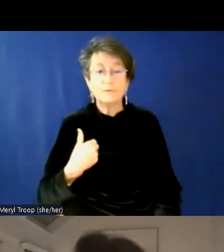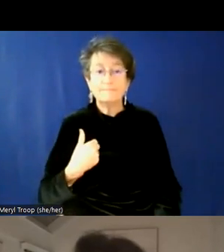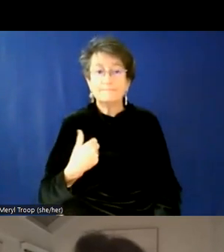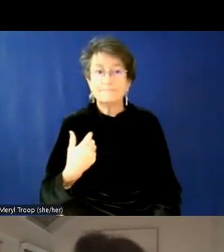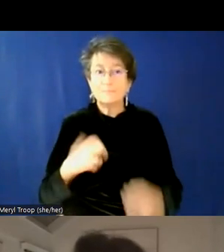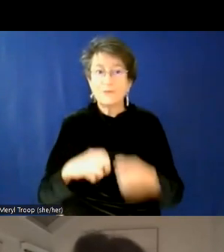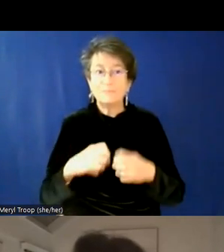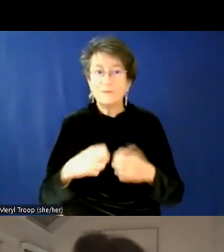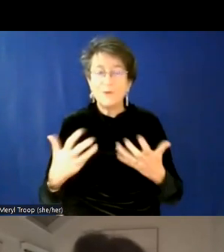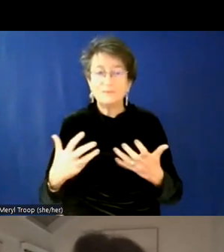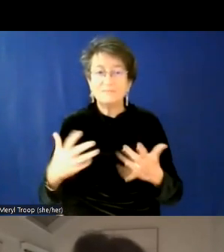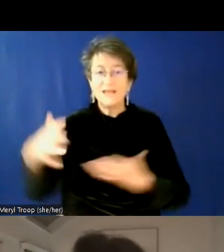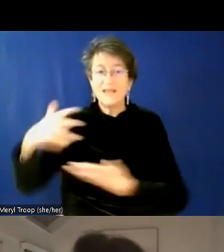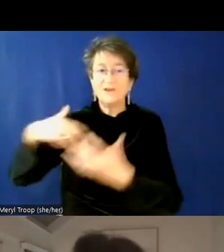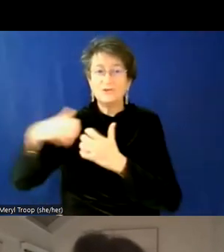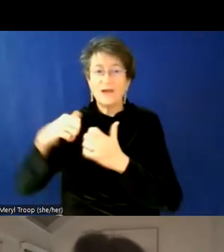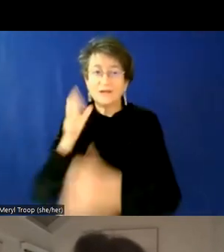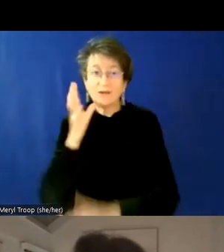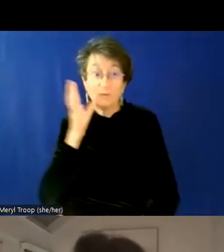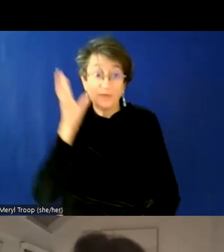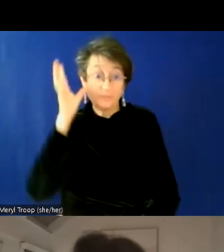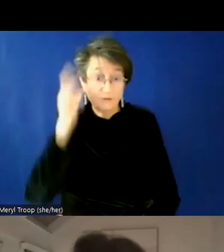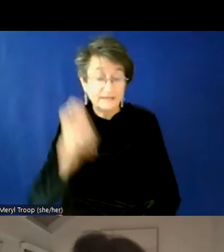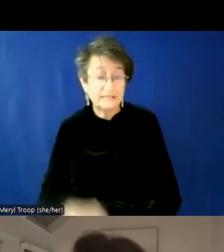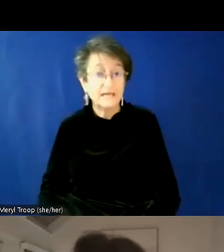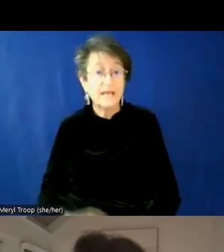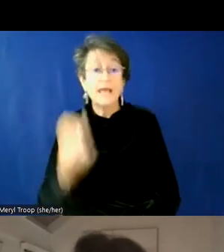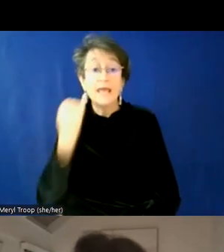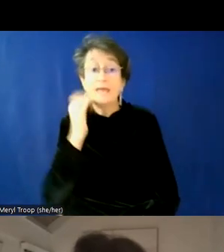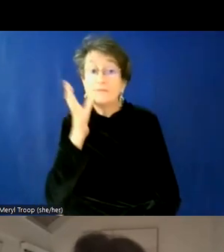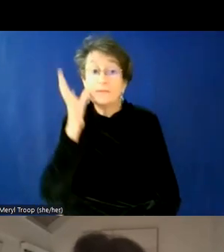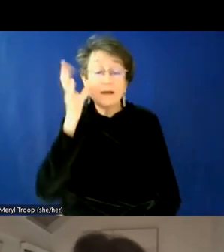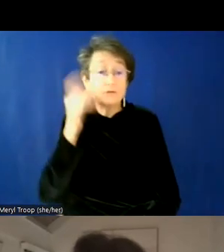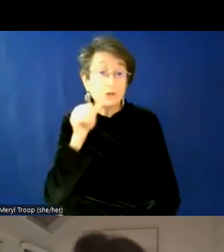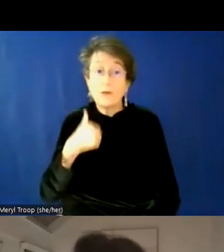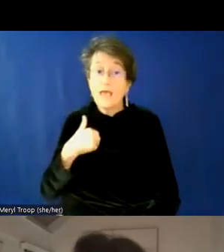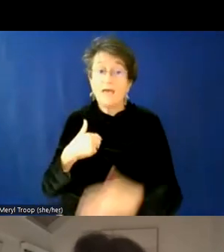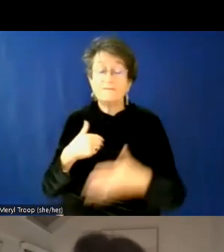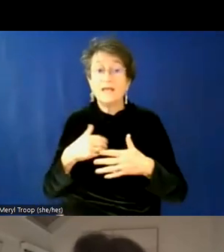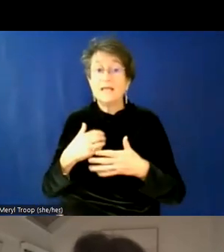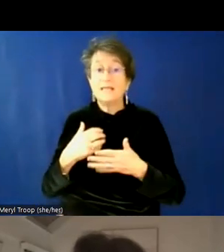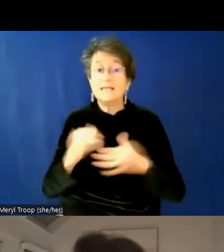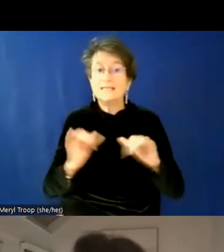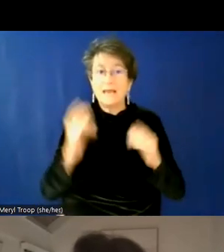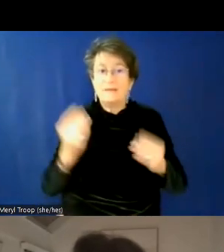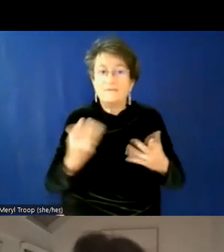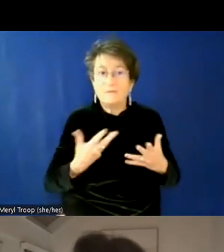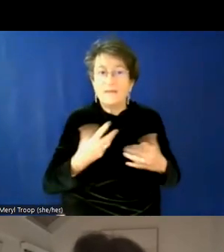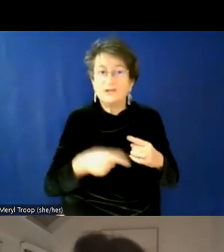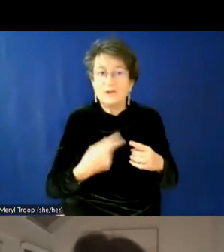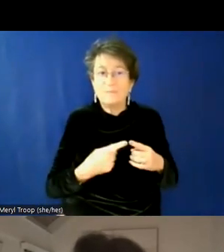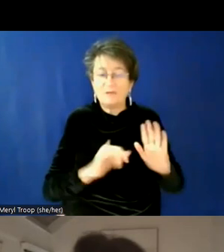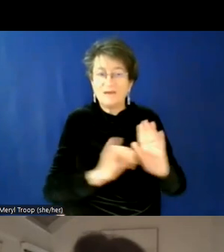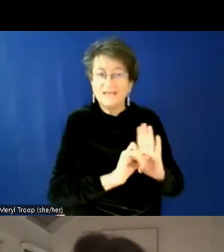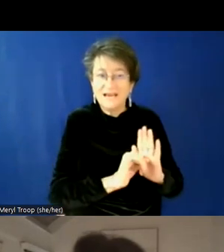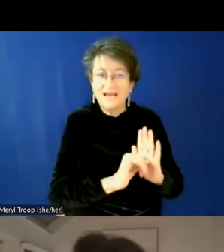Um, particularly if maybe the parents don't have access to the same information about a student's identity that you have, or if they're not going to be